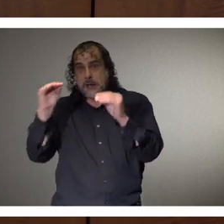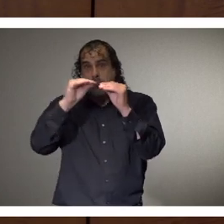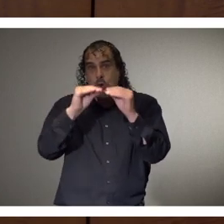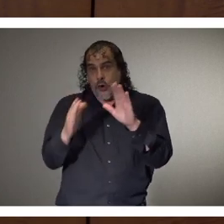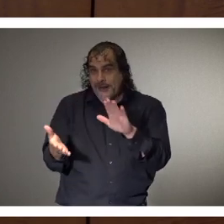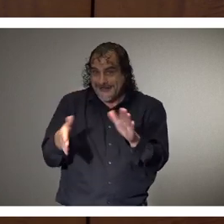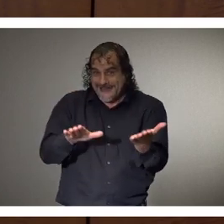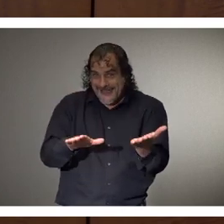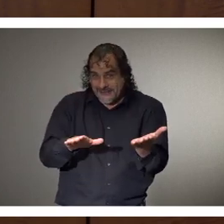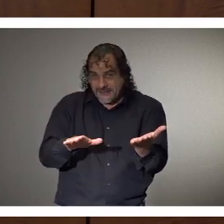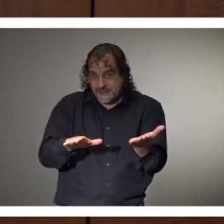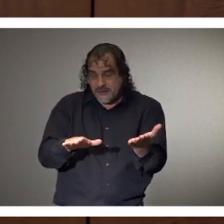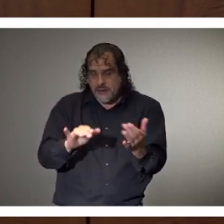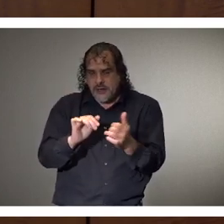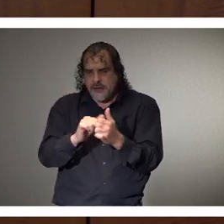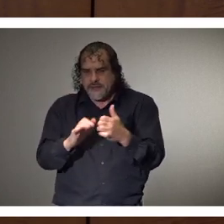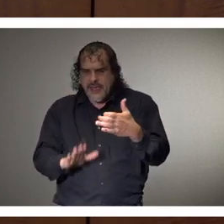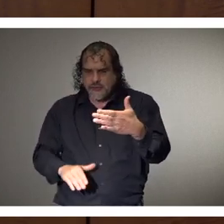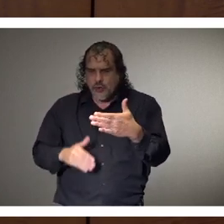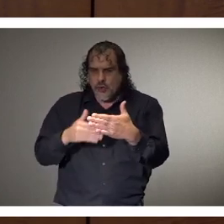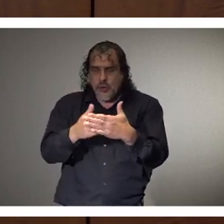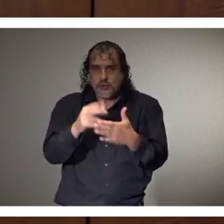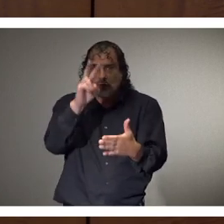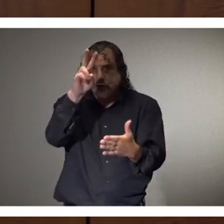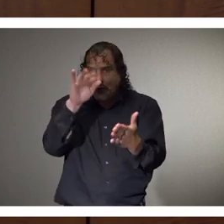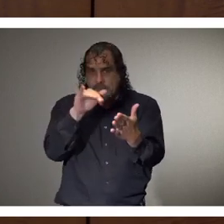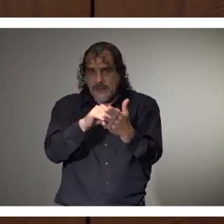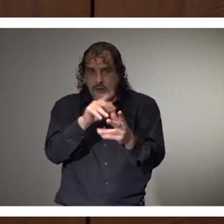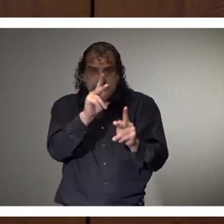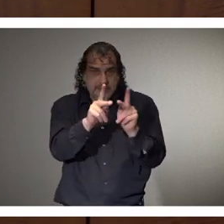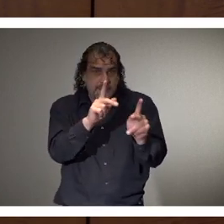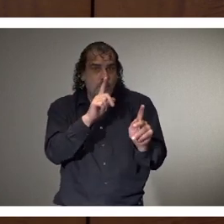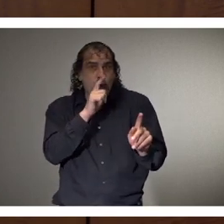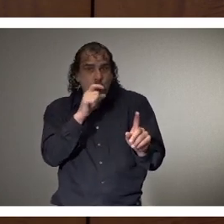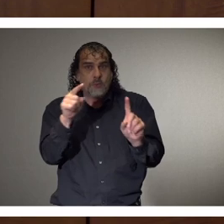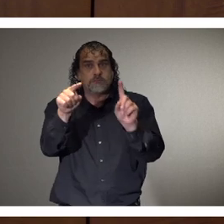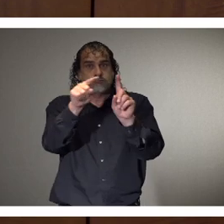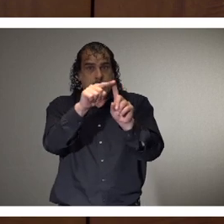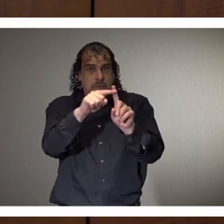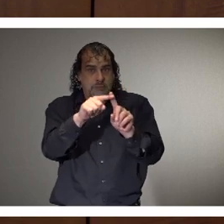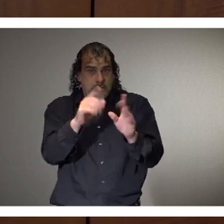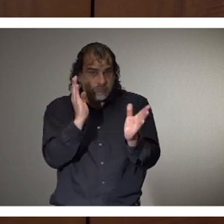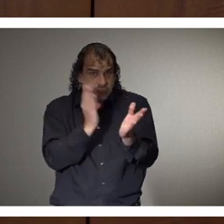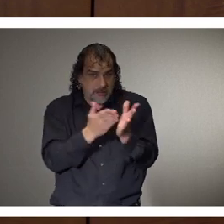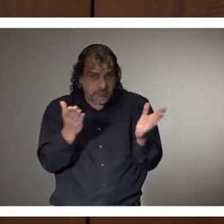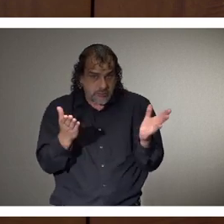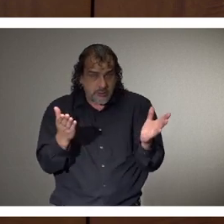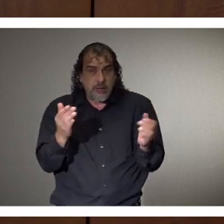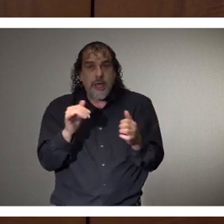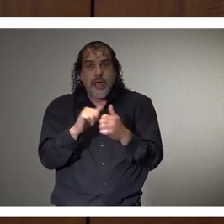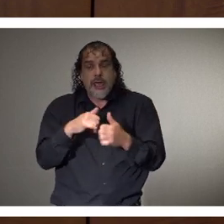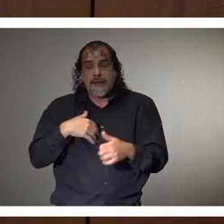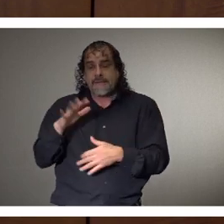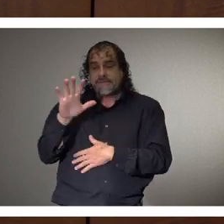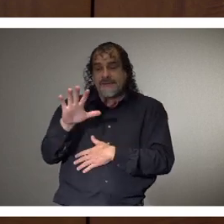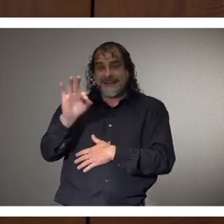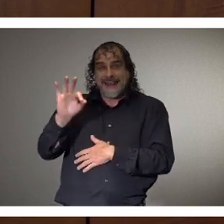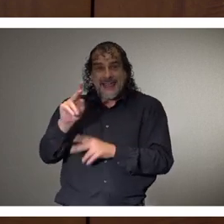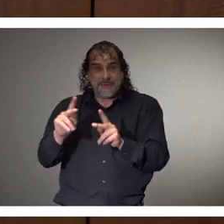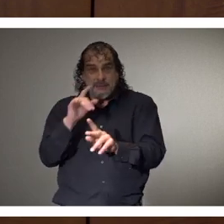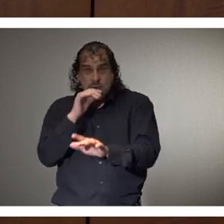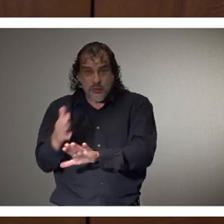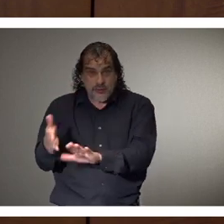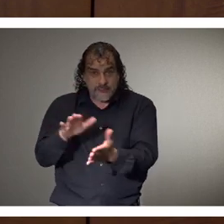You know, that's putting us close to 2,000 cases in Mississippi now and 59 deaths. And every death that we have